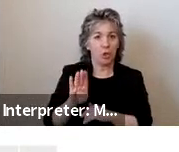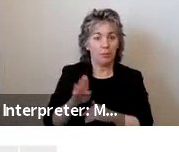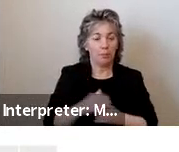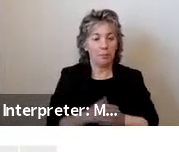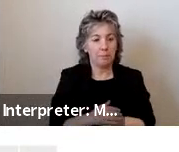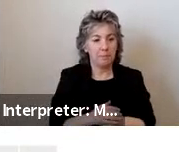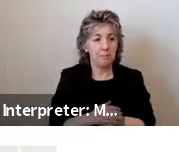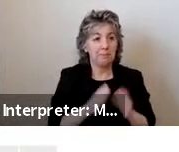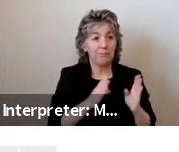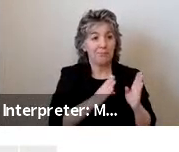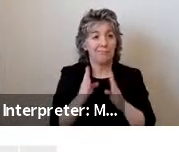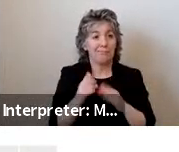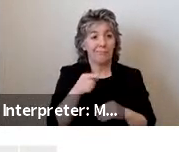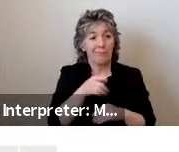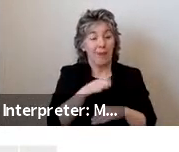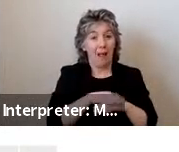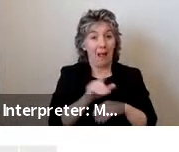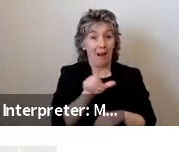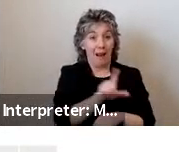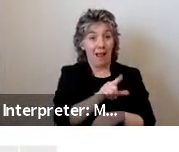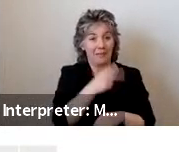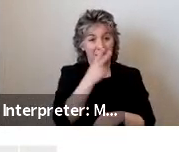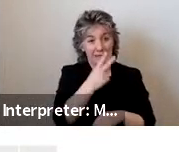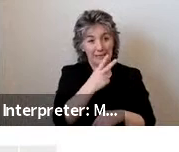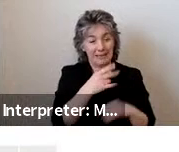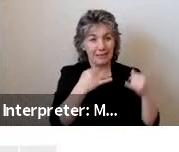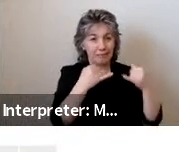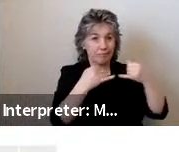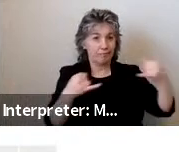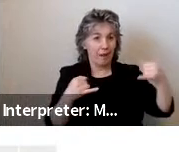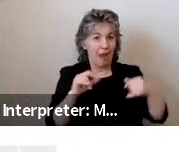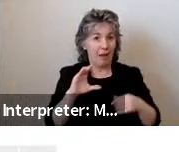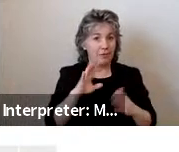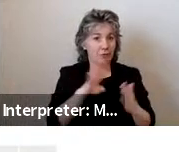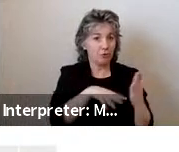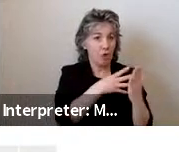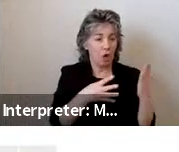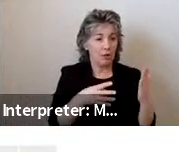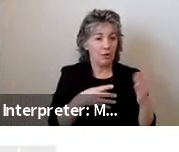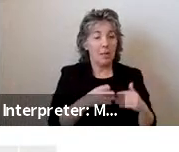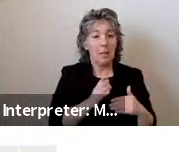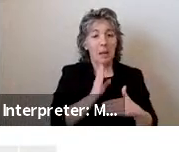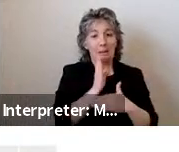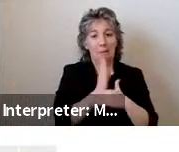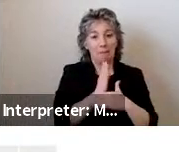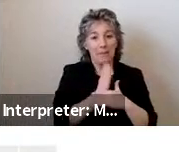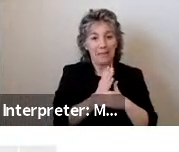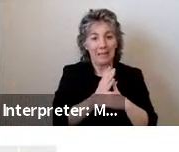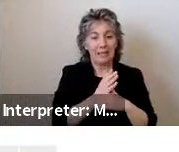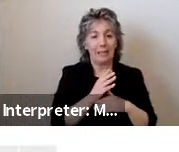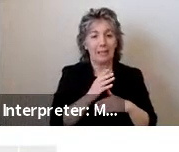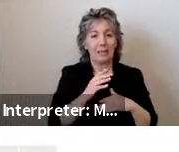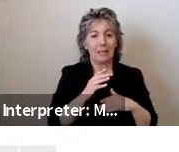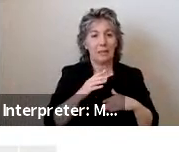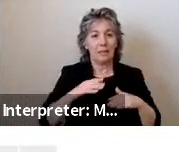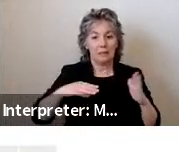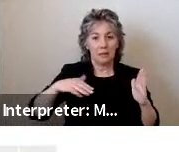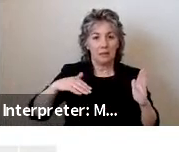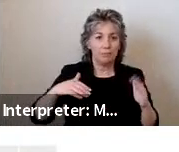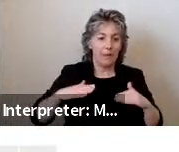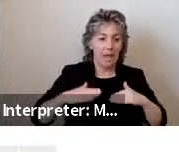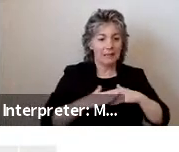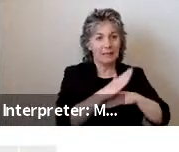The figure on the left of the slide shows the line chart of the mean ramp ascent times for different user groups